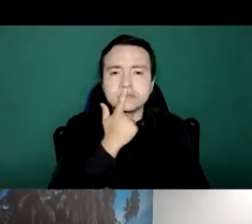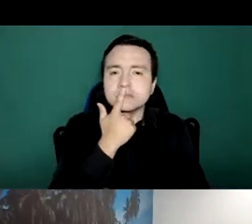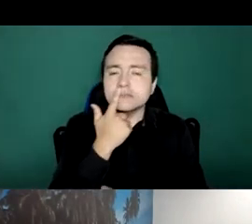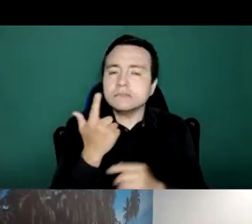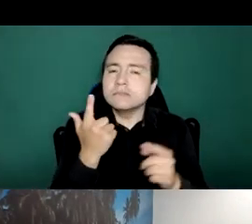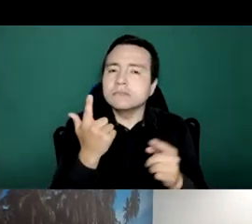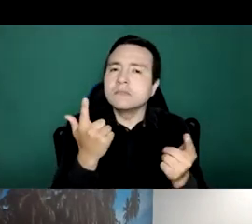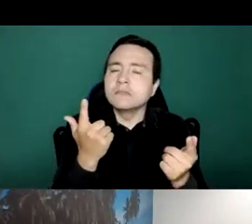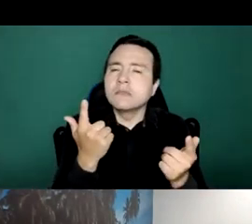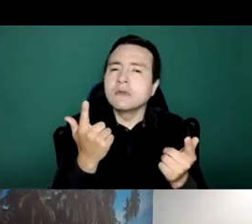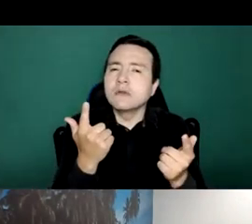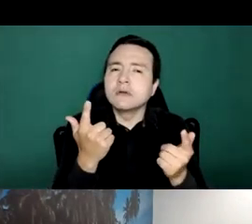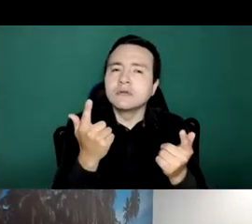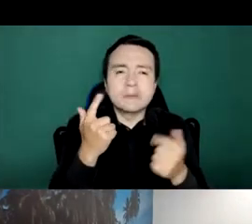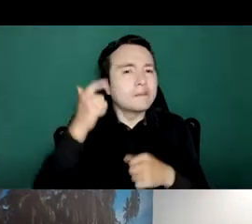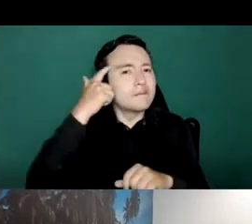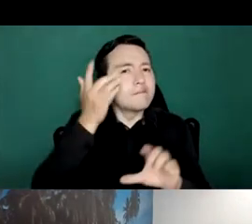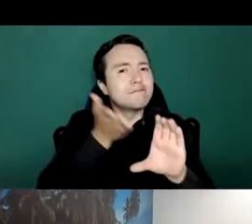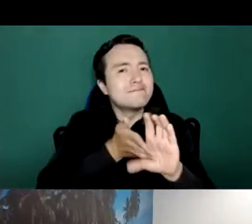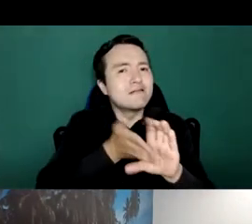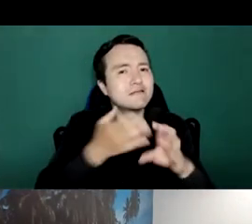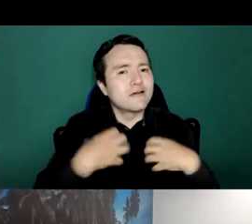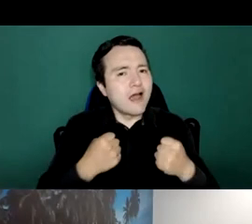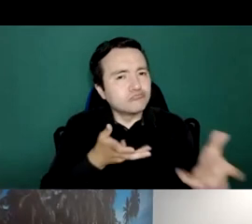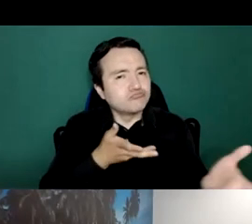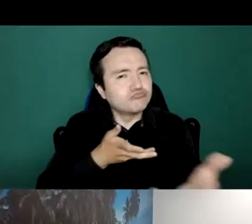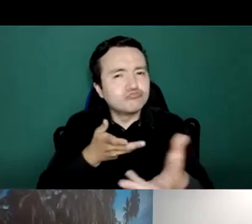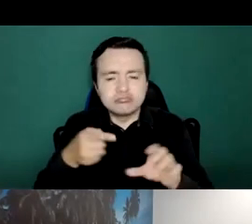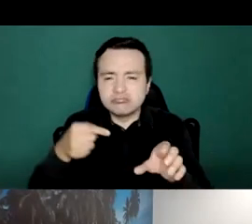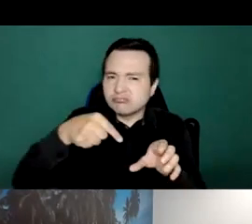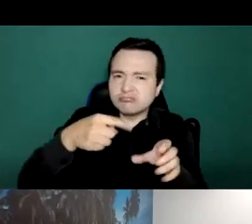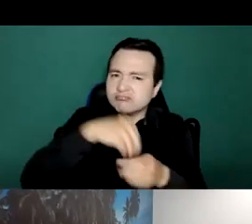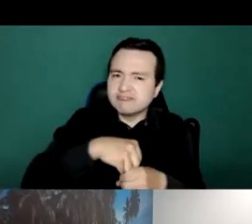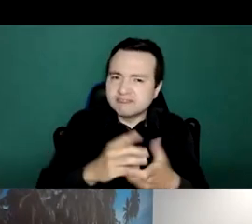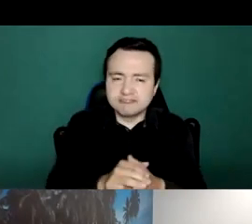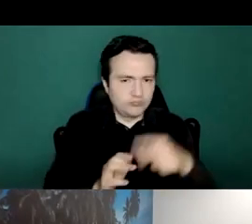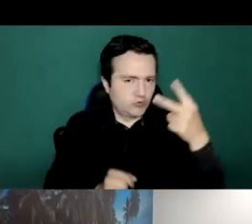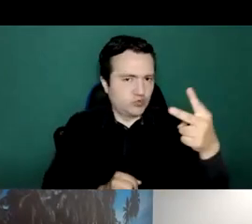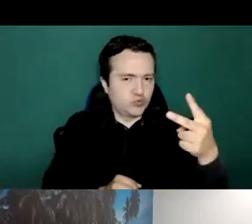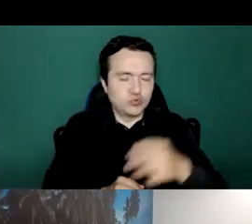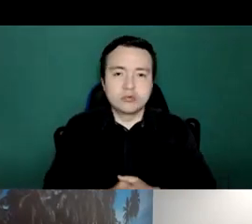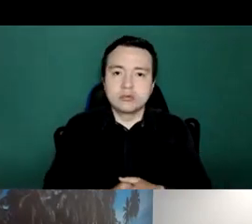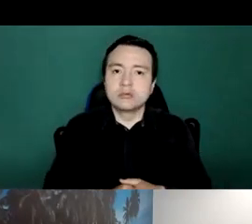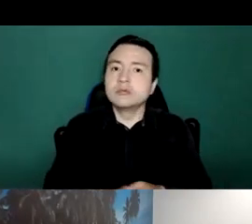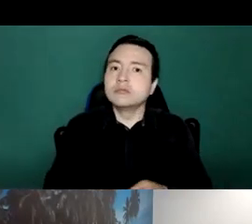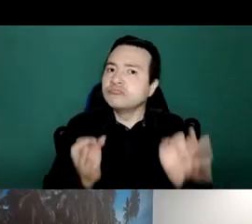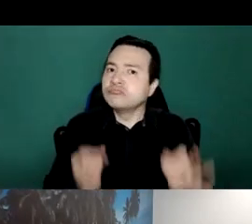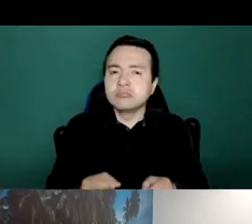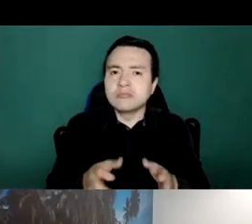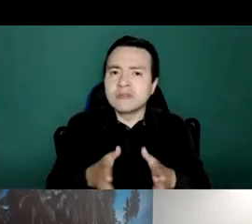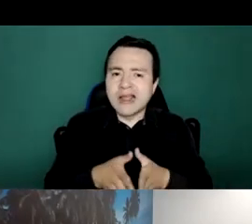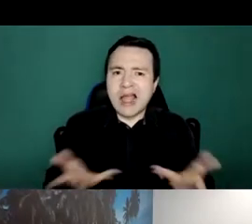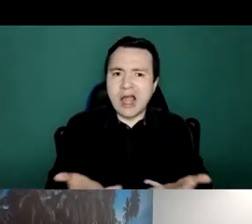so mental health services there are two important aspects that bear mentioning how the pandemic started and how